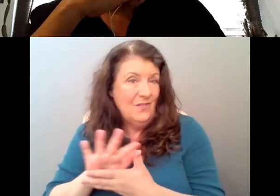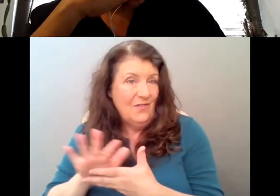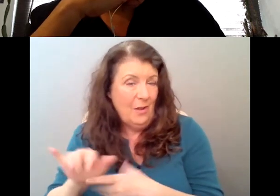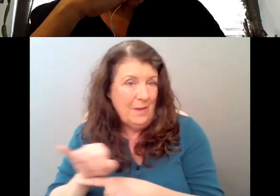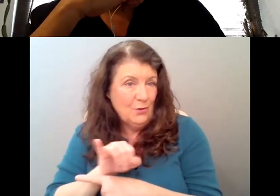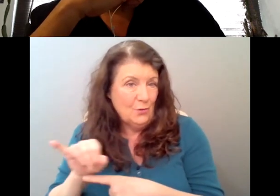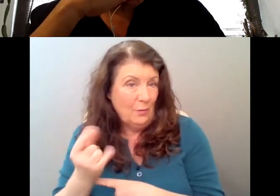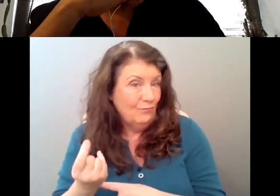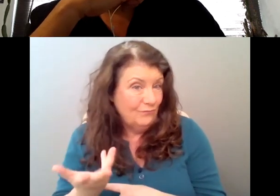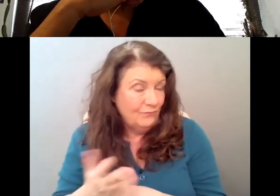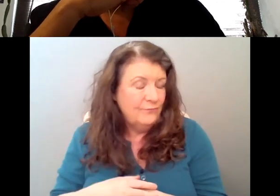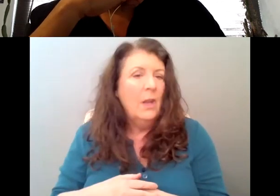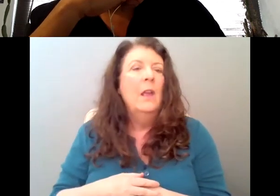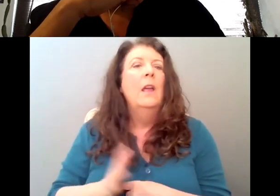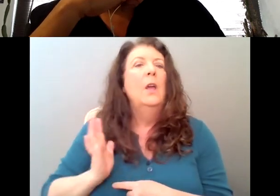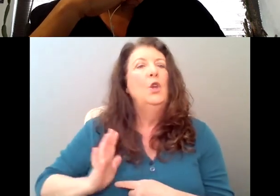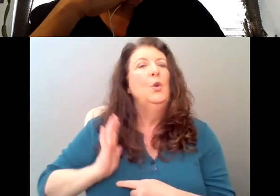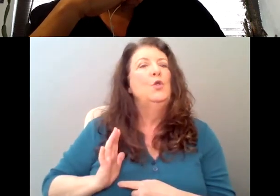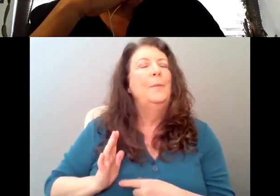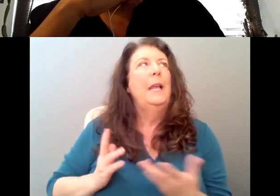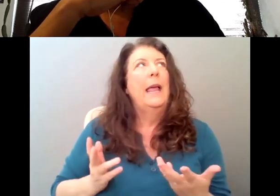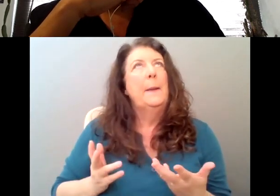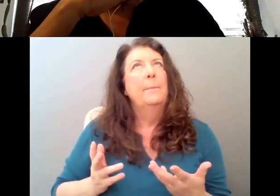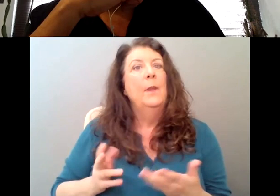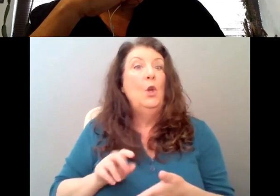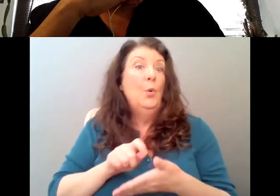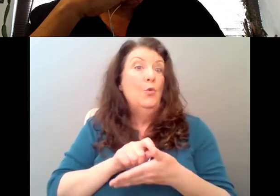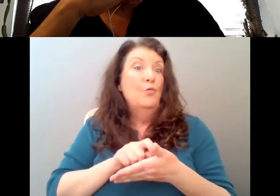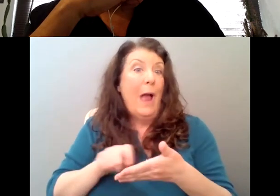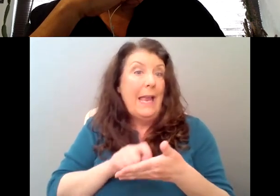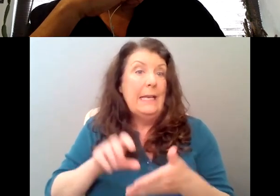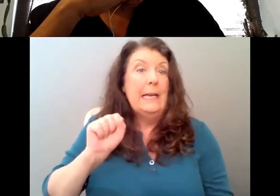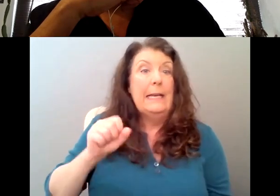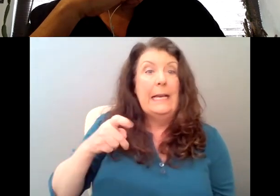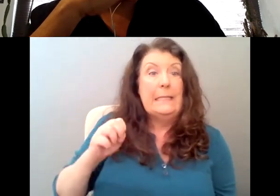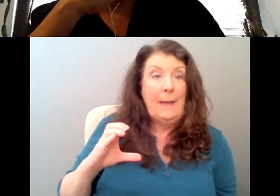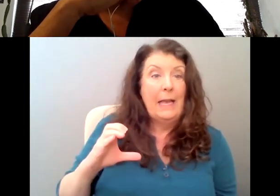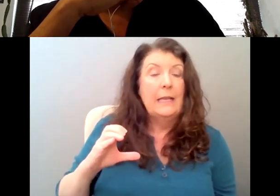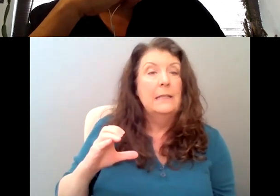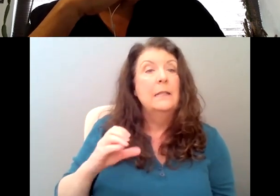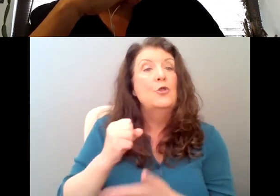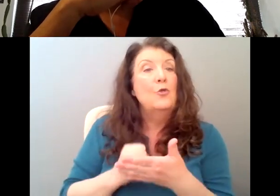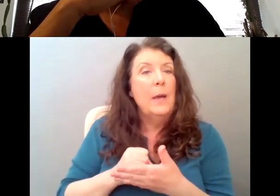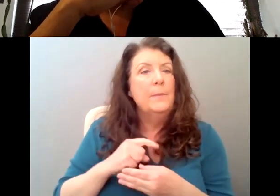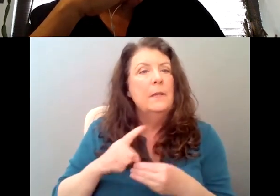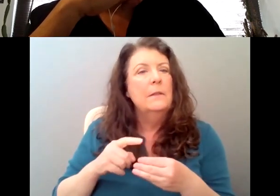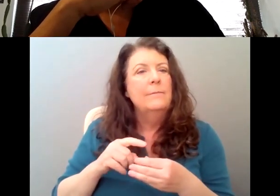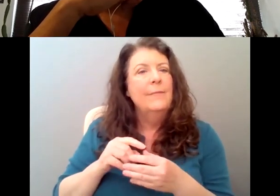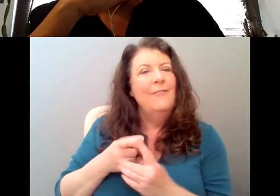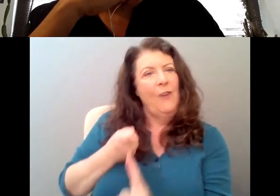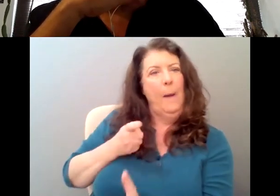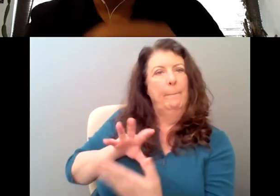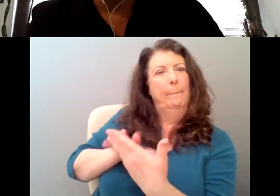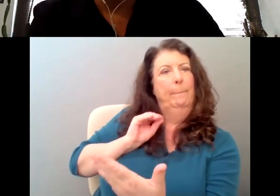is, is, you know, that it used to be the case that you would write a spec script of an existing show, uh, to show how your